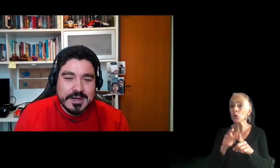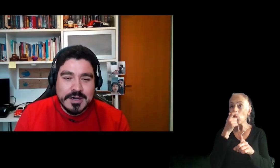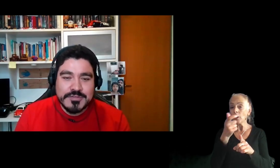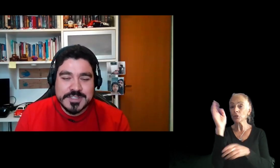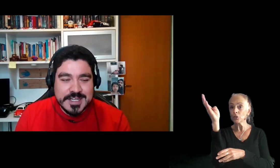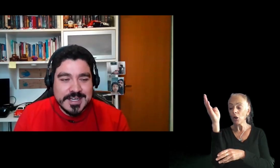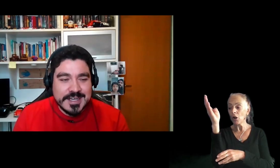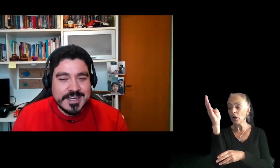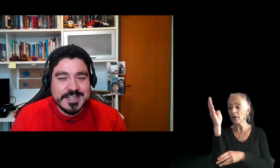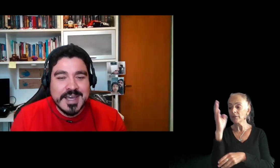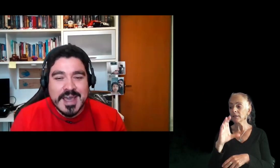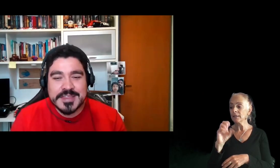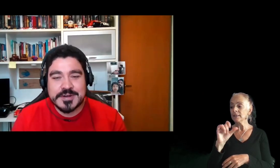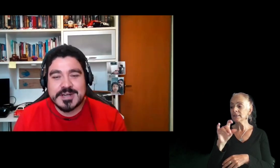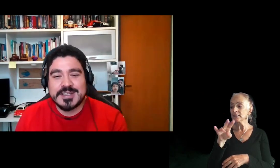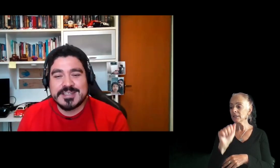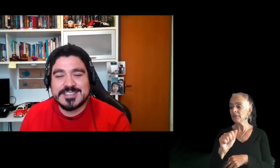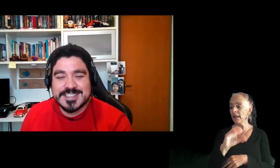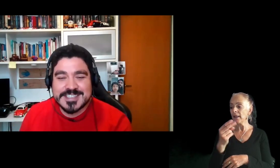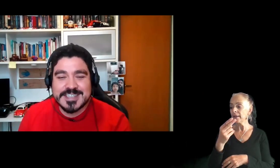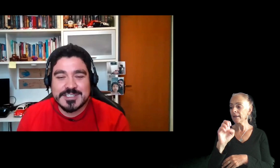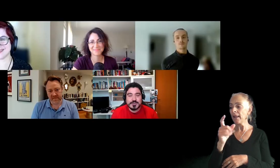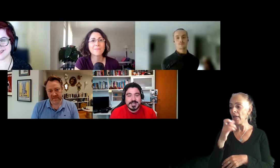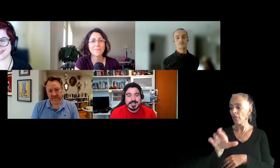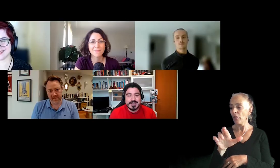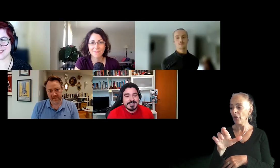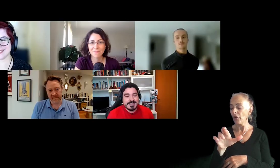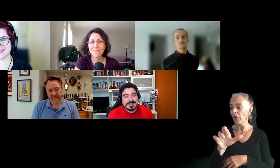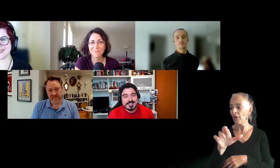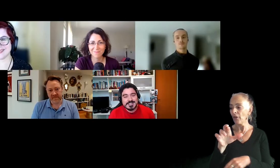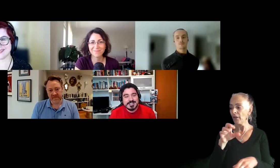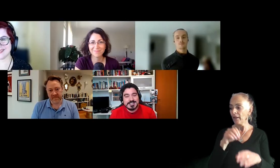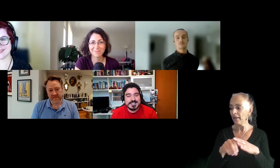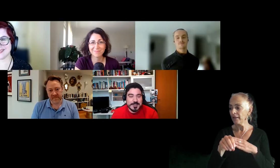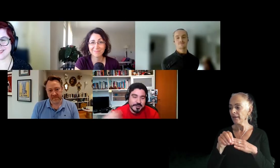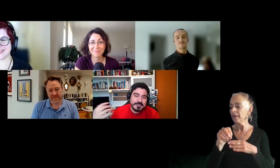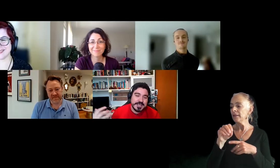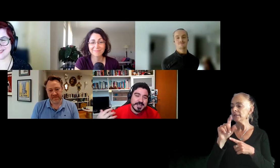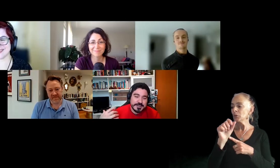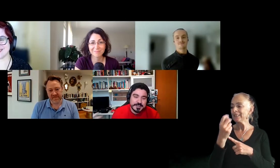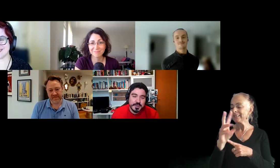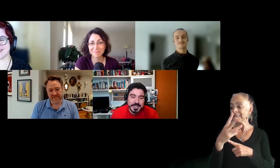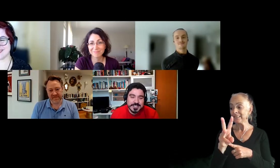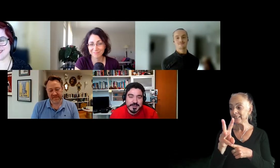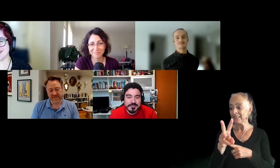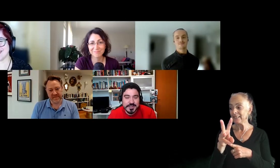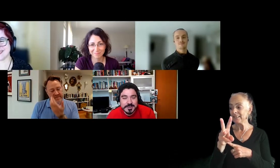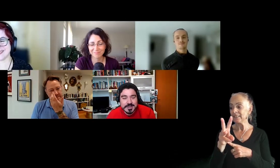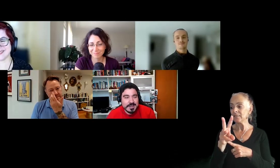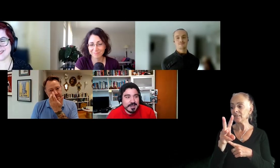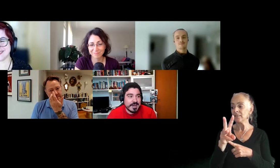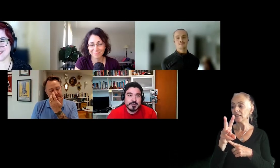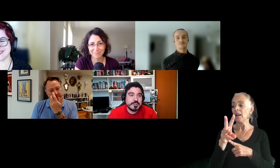of Celia and Heather in GDC 2016. It offered me a good point of